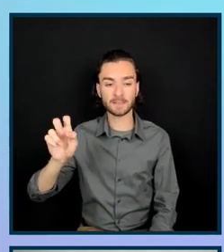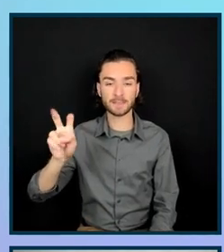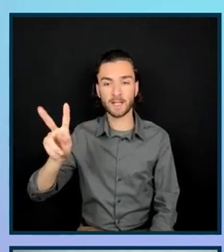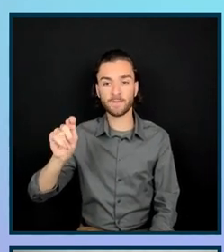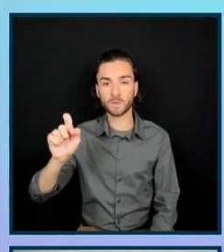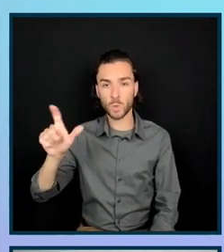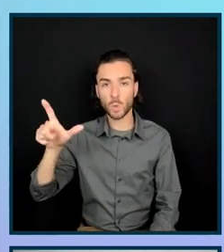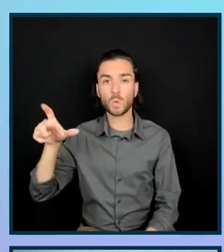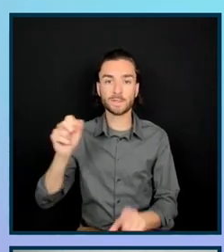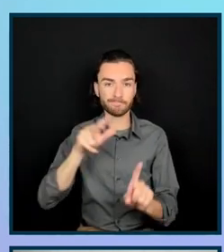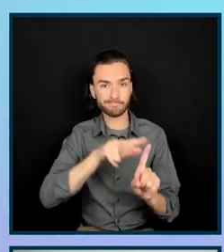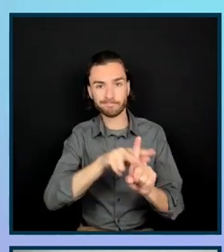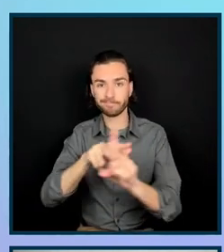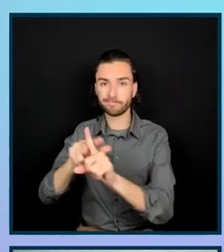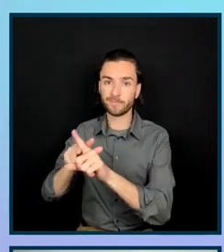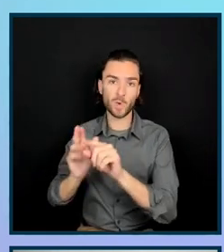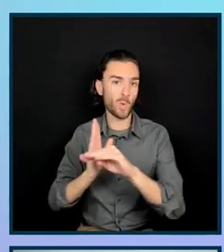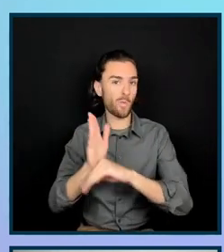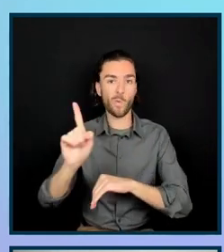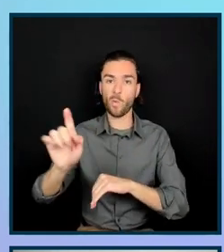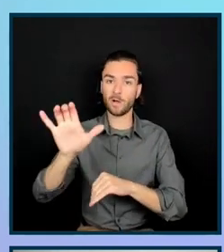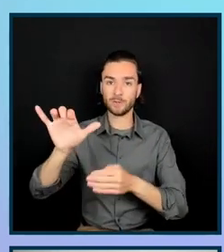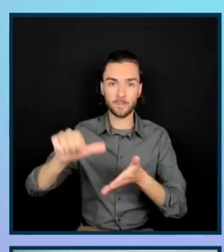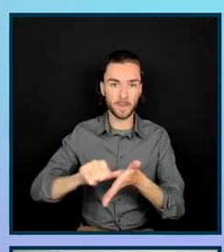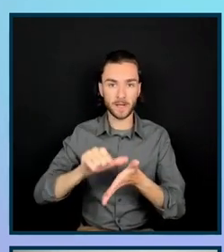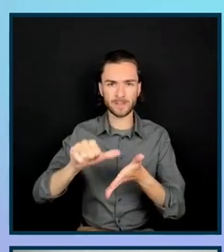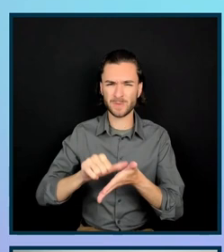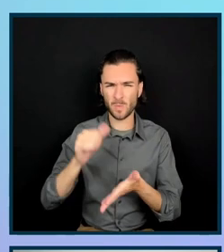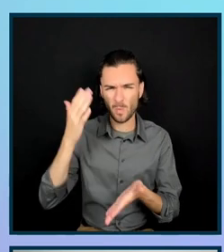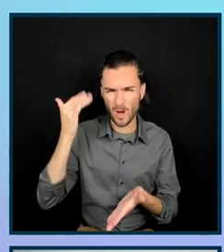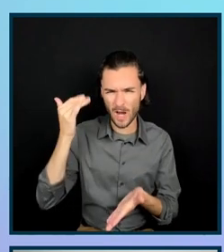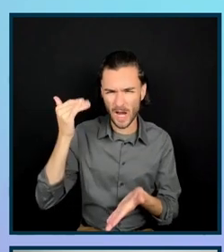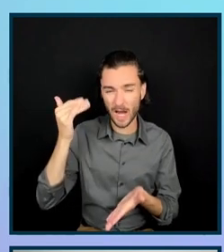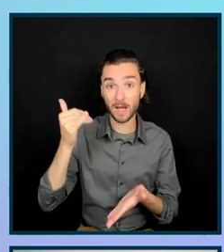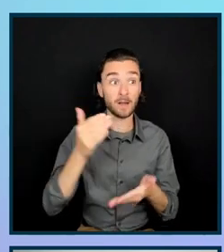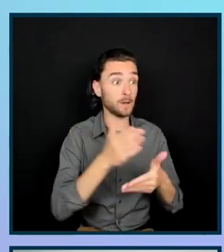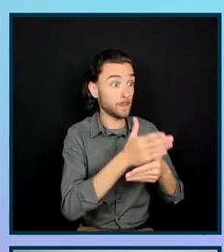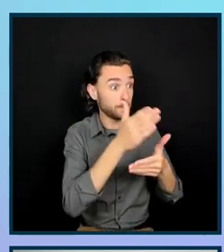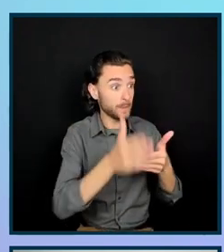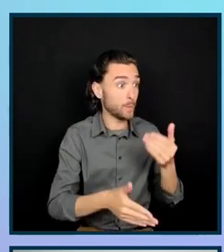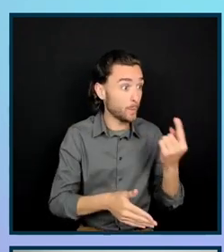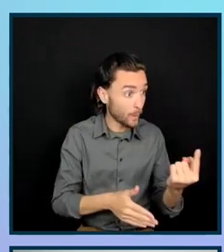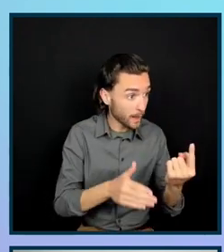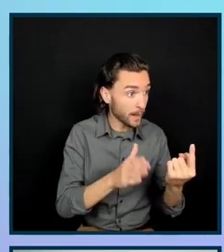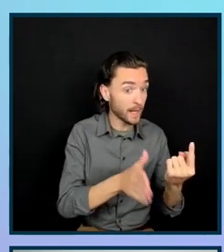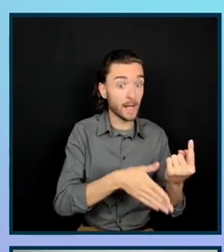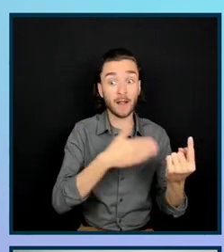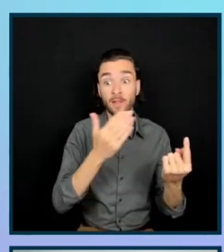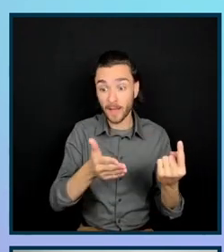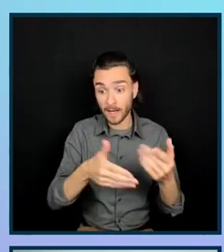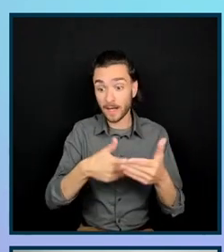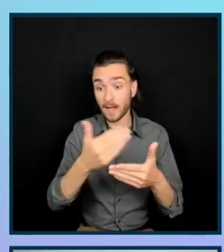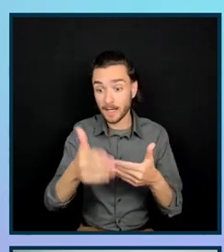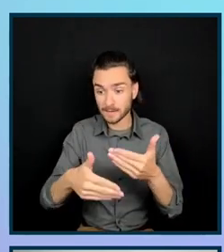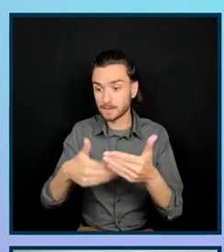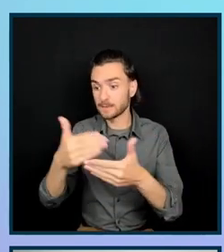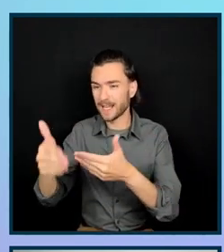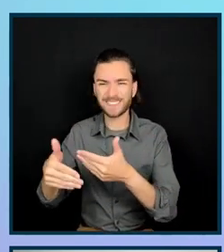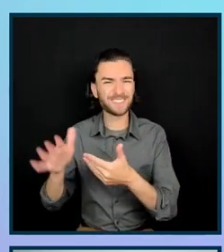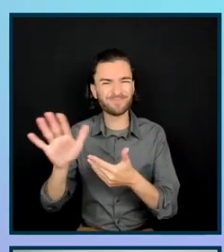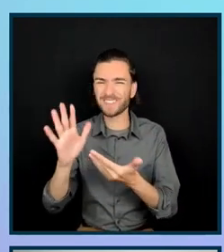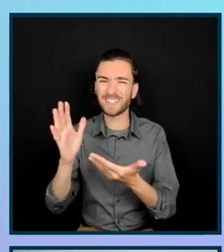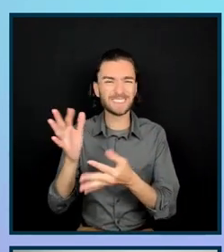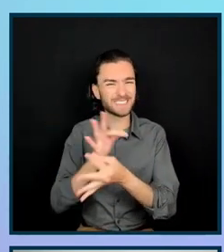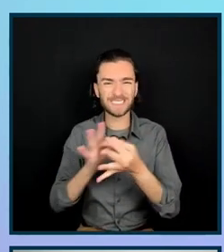to do these at the same time is because you really don't need to complete one before you complete the other. And doing them simultaneously helps us gain